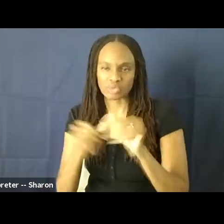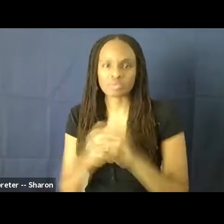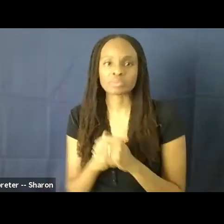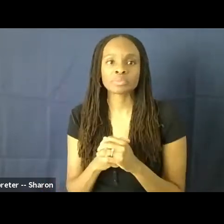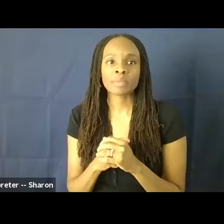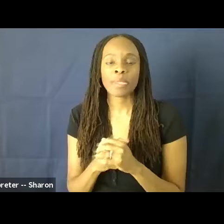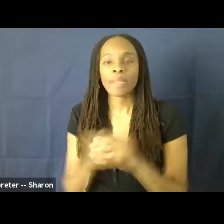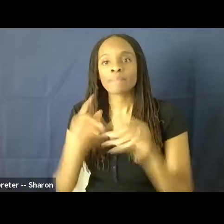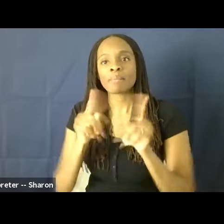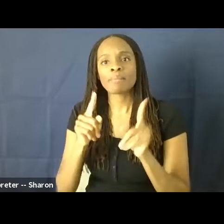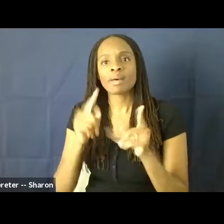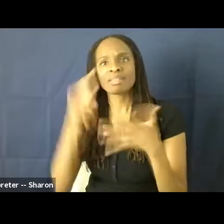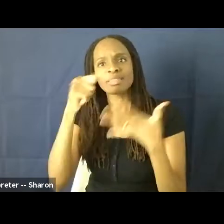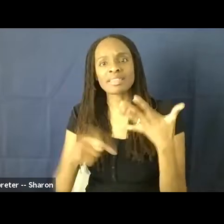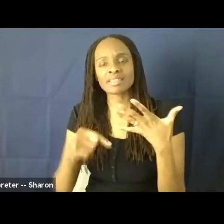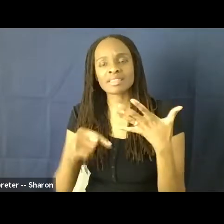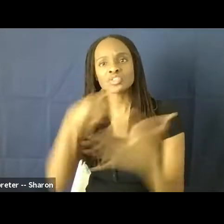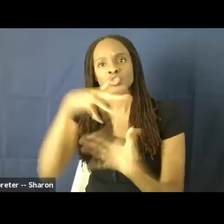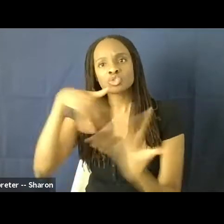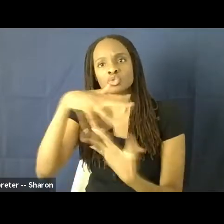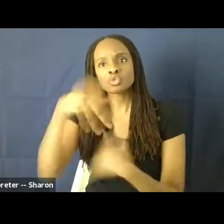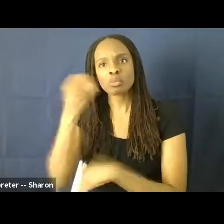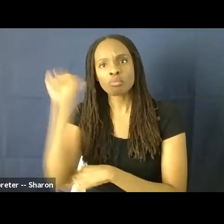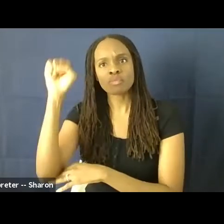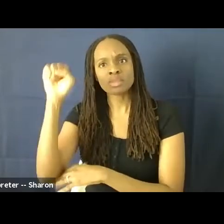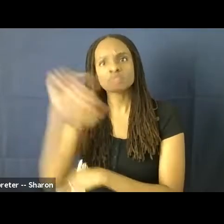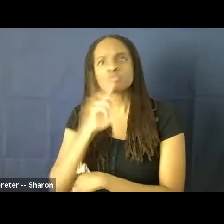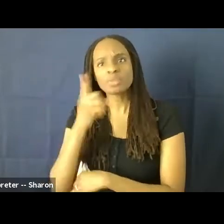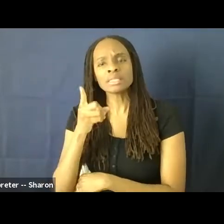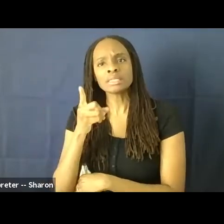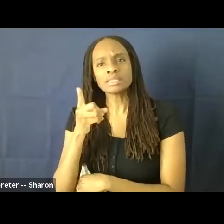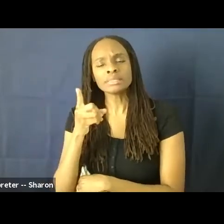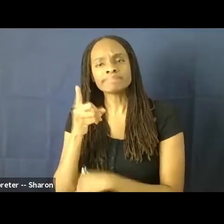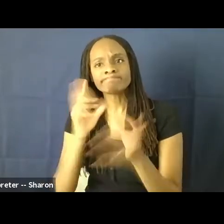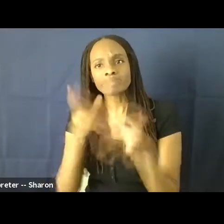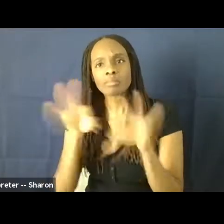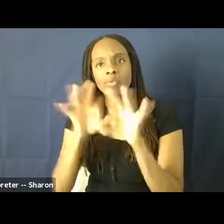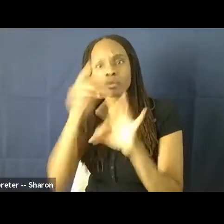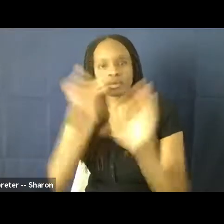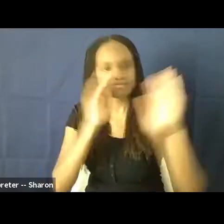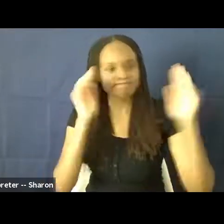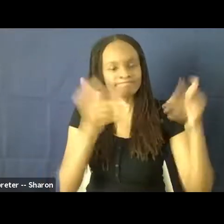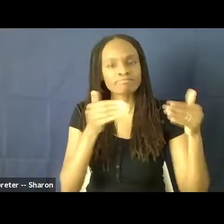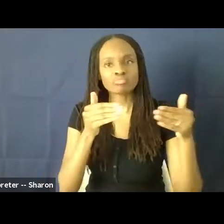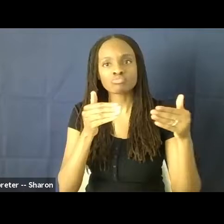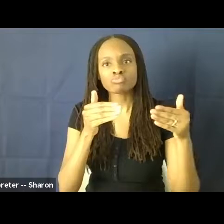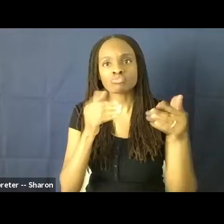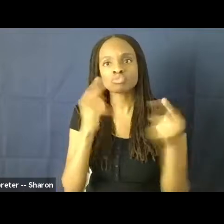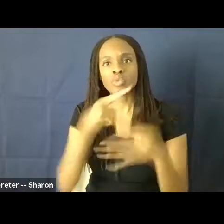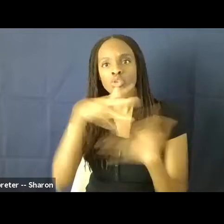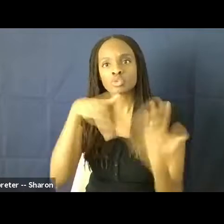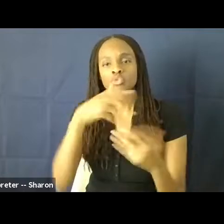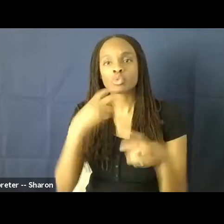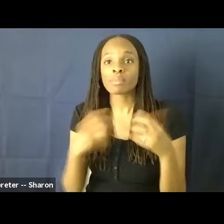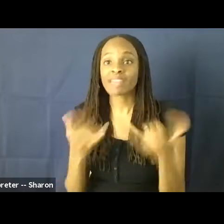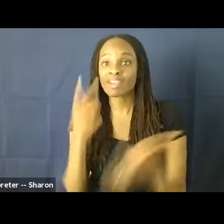But these social movements are really, really important because it brings focused attention to a social problem. So right now, we see a